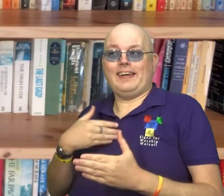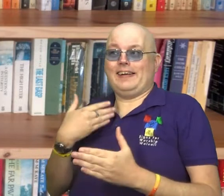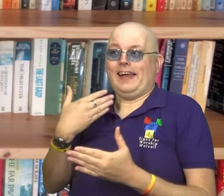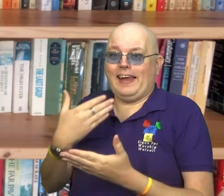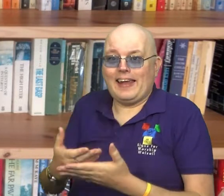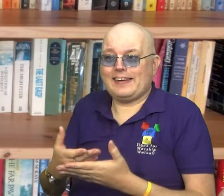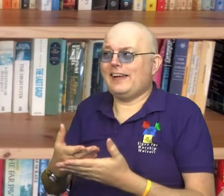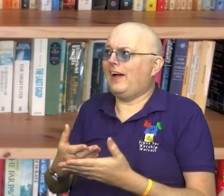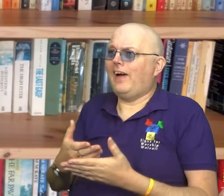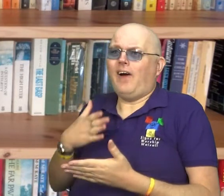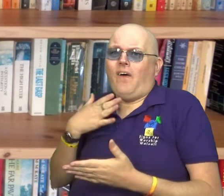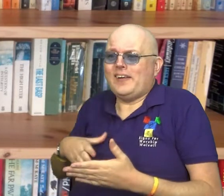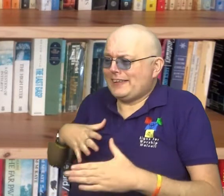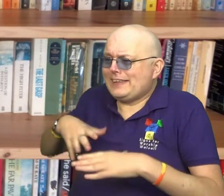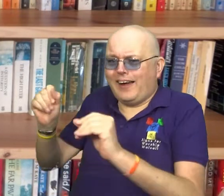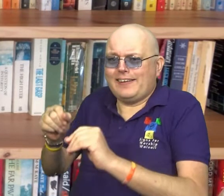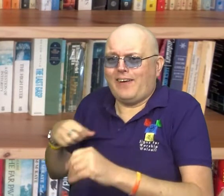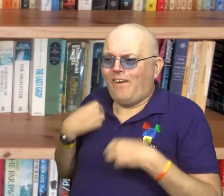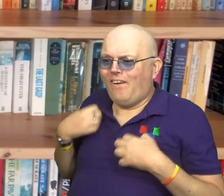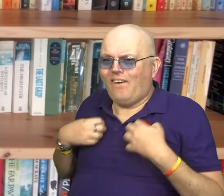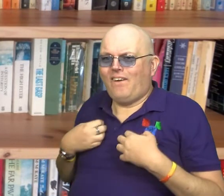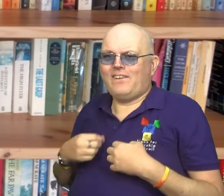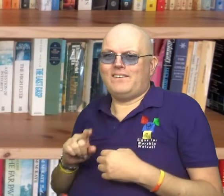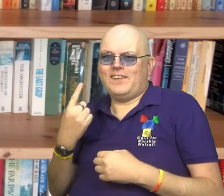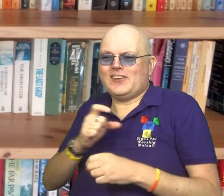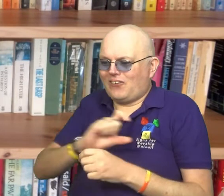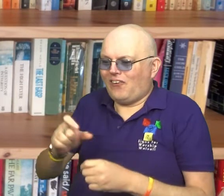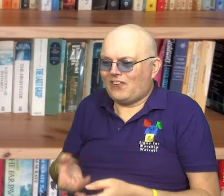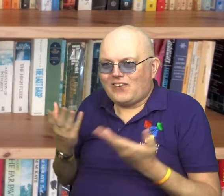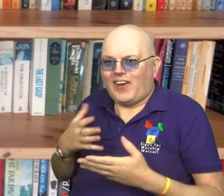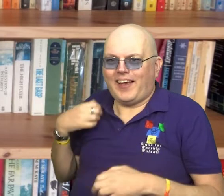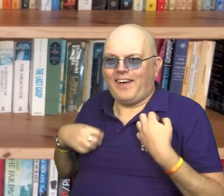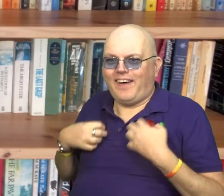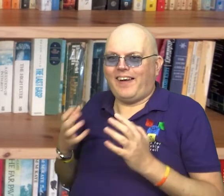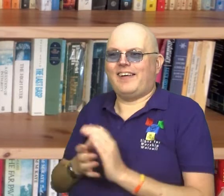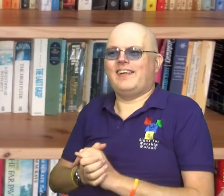And eventually, I couldn't wait to start that first course.